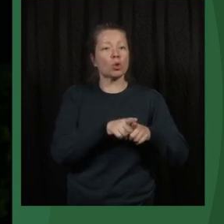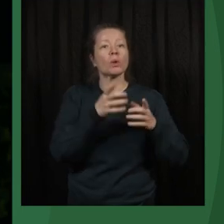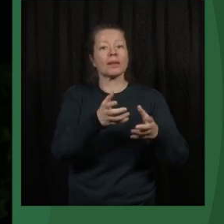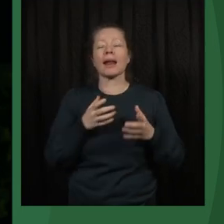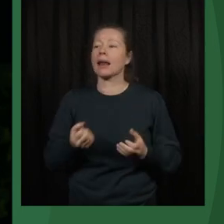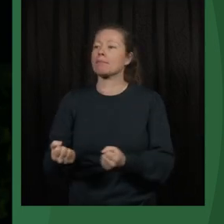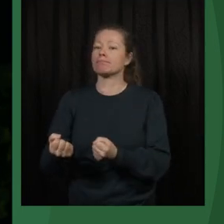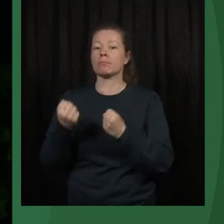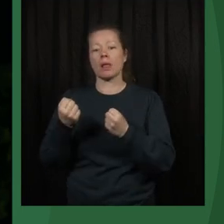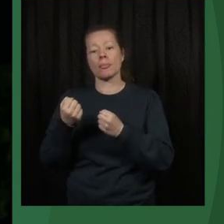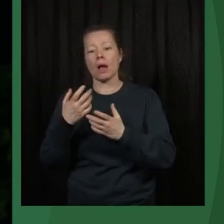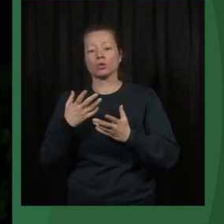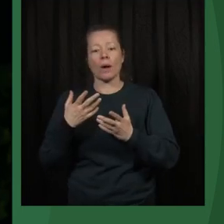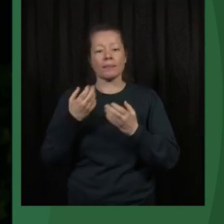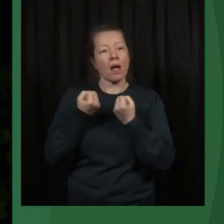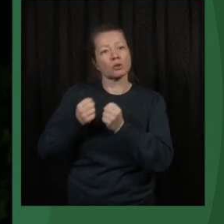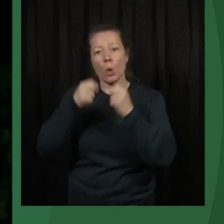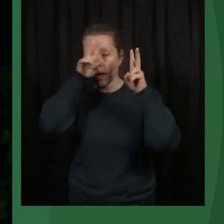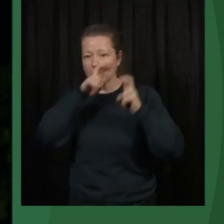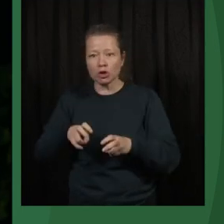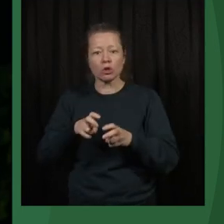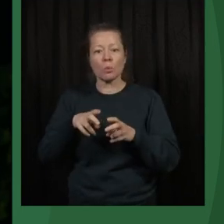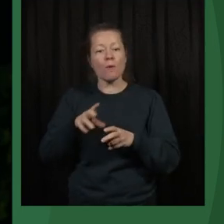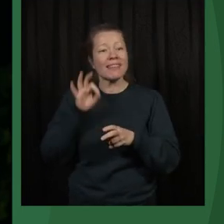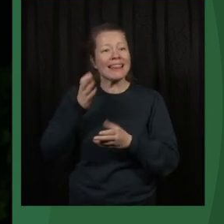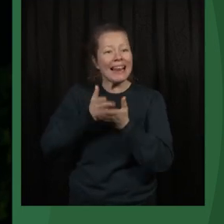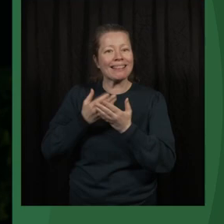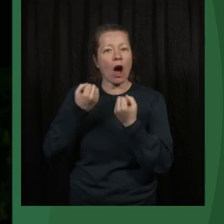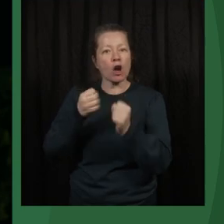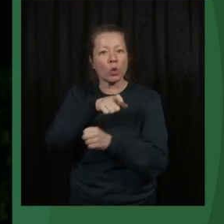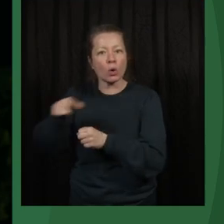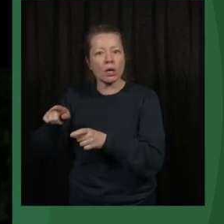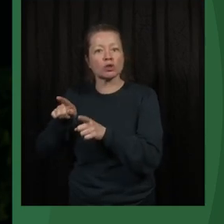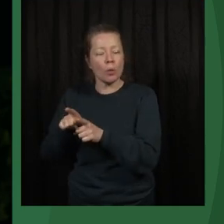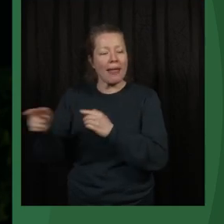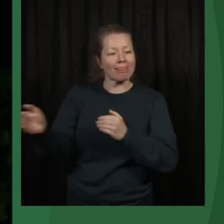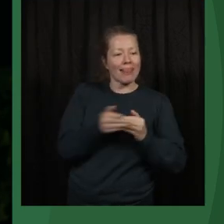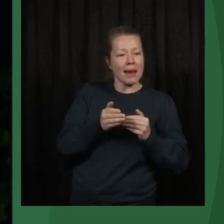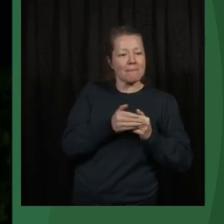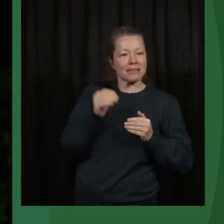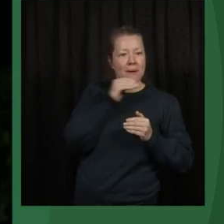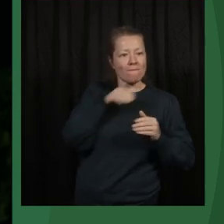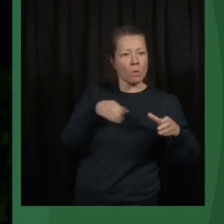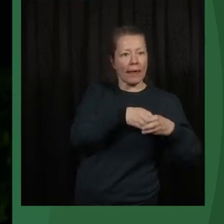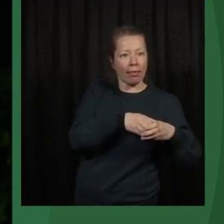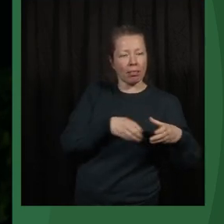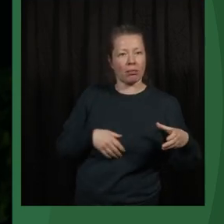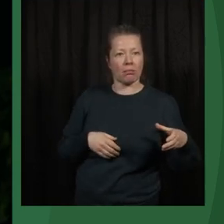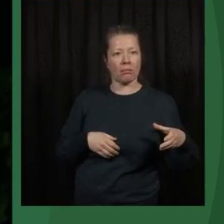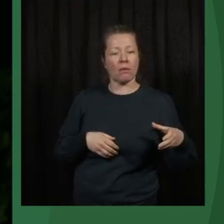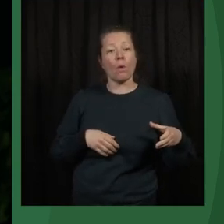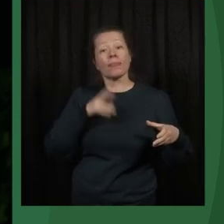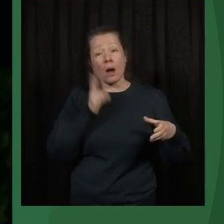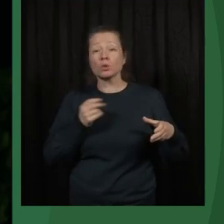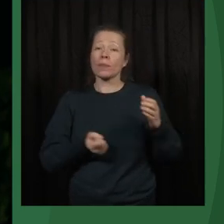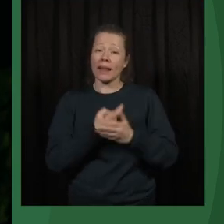and actor analysis, and you need to find the right actors closest to the people. And that's